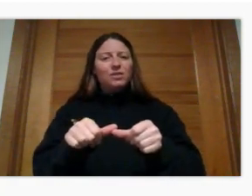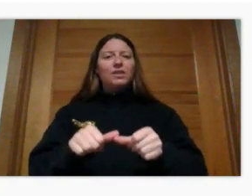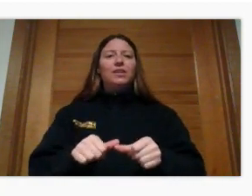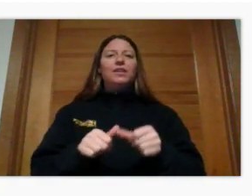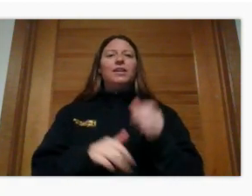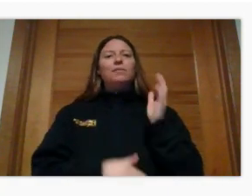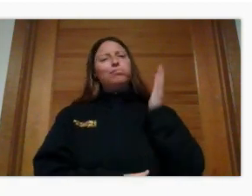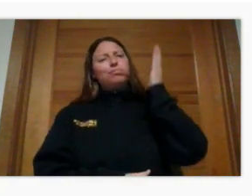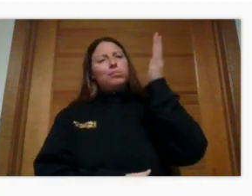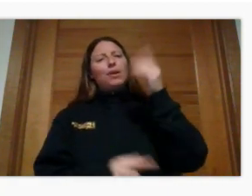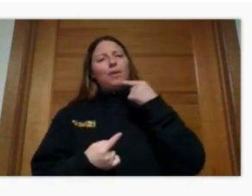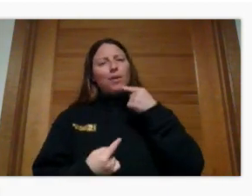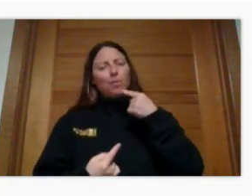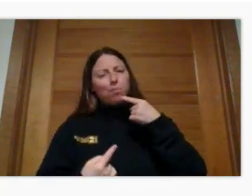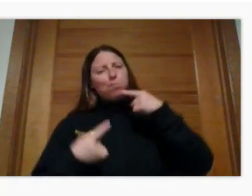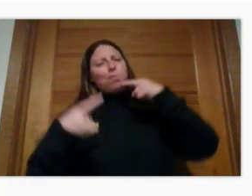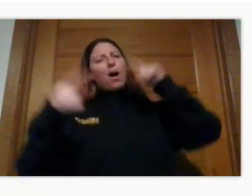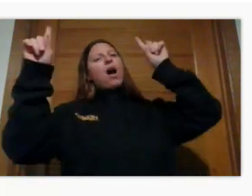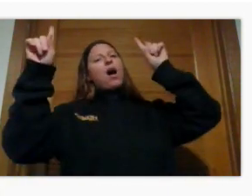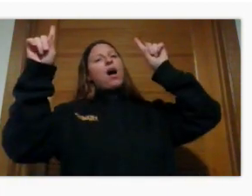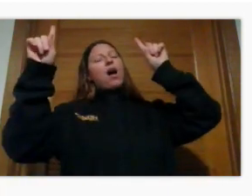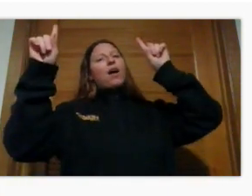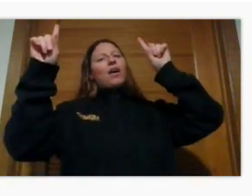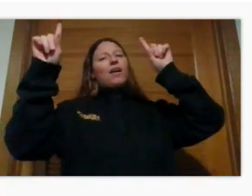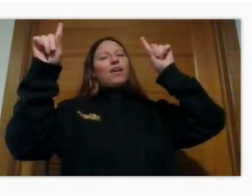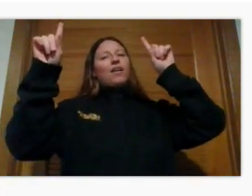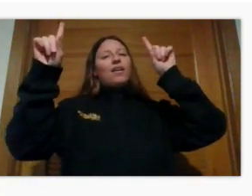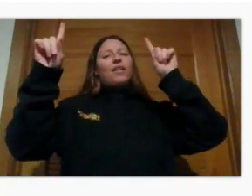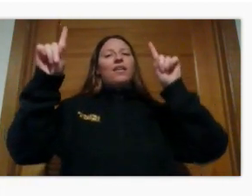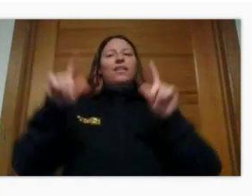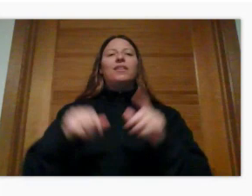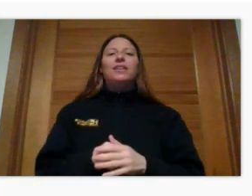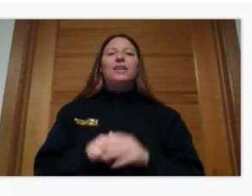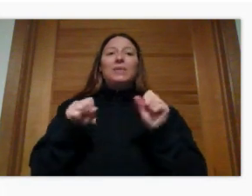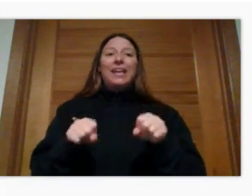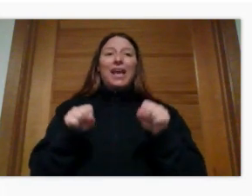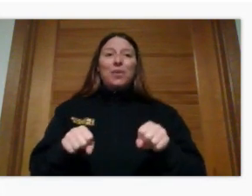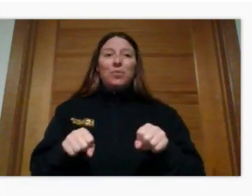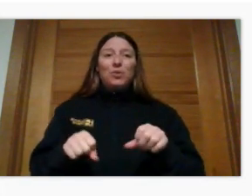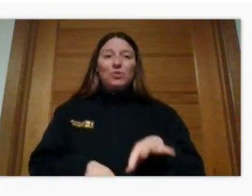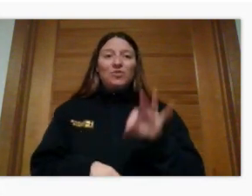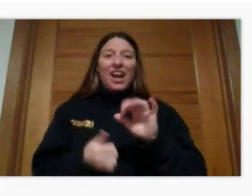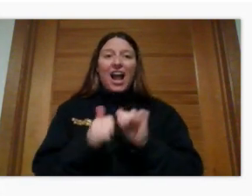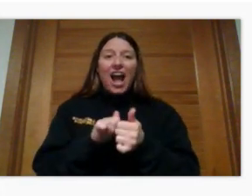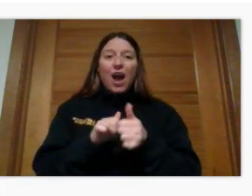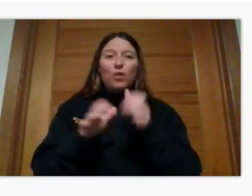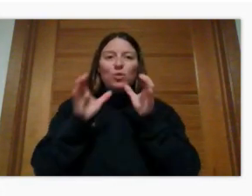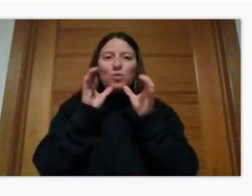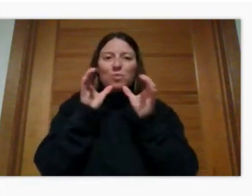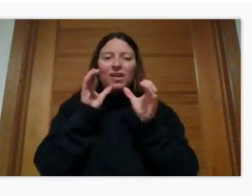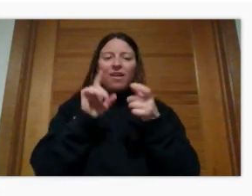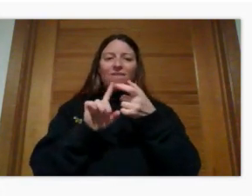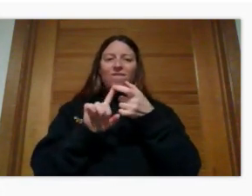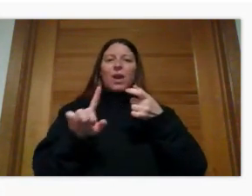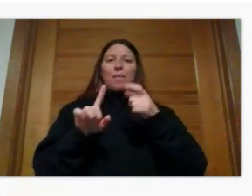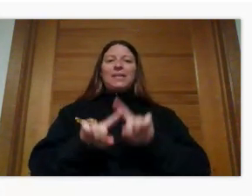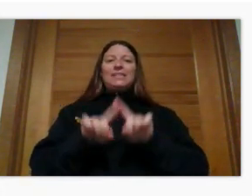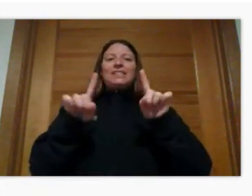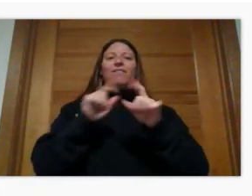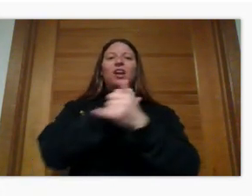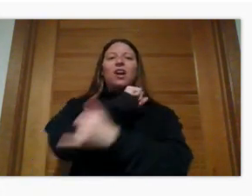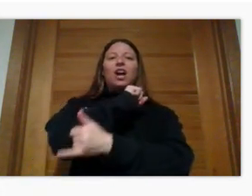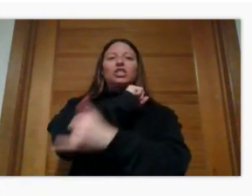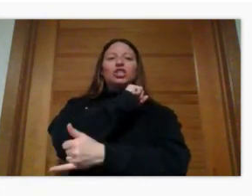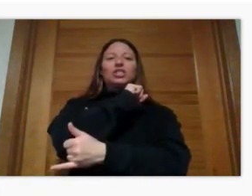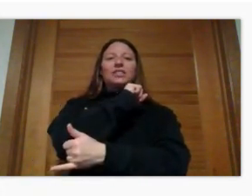Eventually, after countless failures, Gallaudet finally found out a new way to communicate with